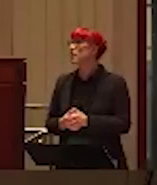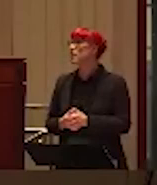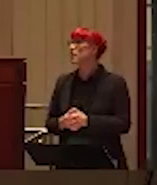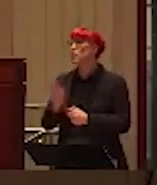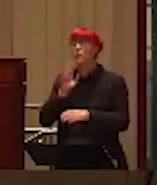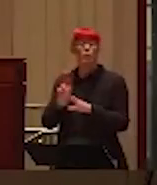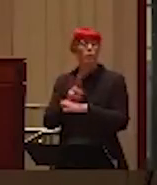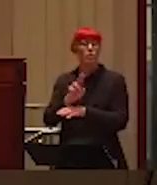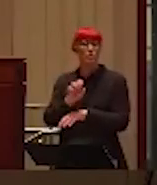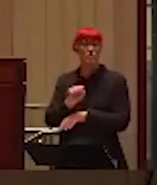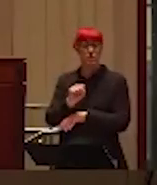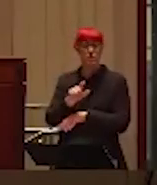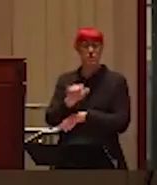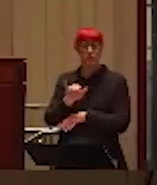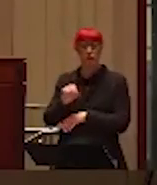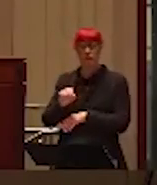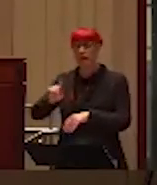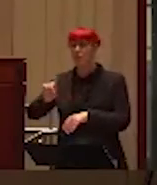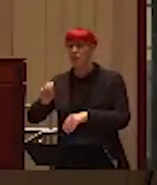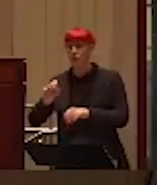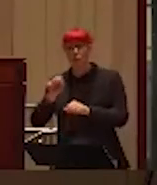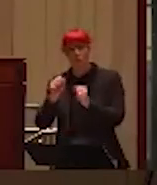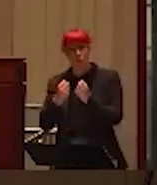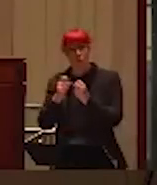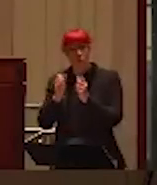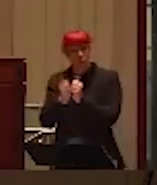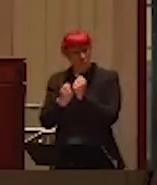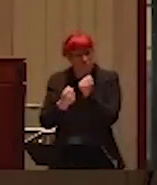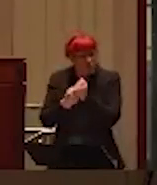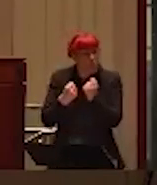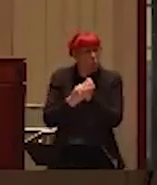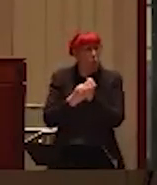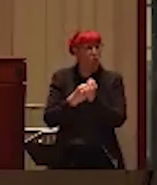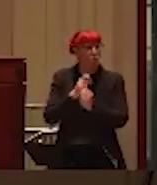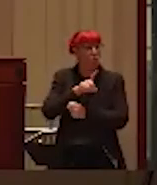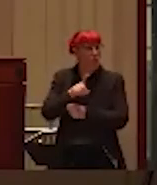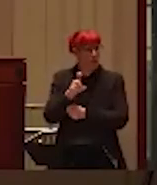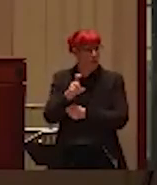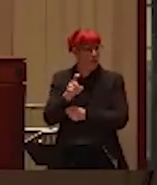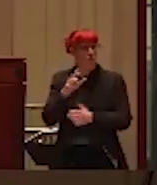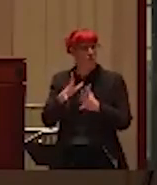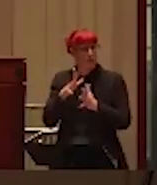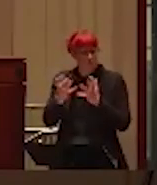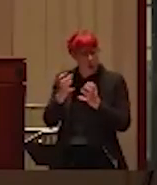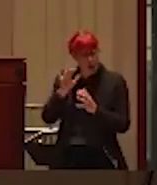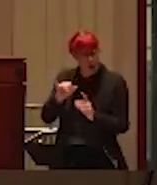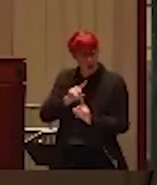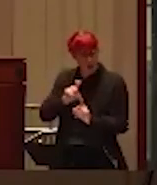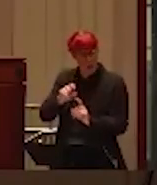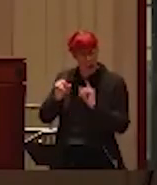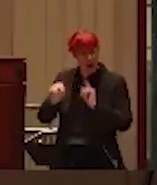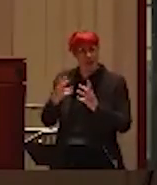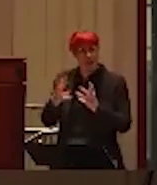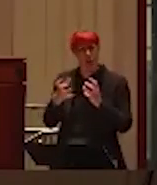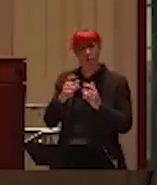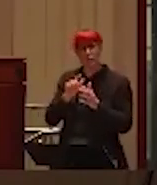voting up certain questions, people indicating in the audience the ones that they're most interested in. I will try and